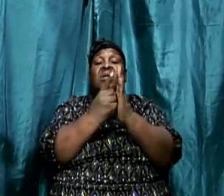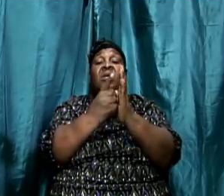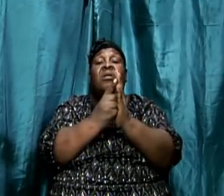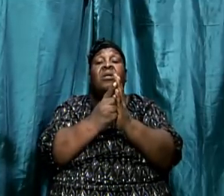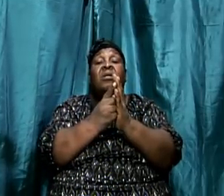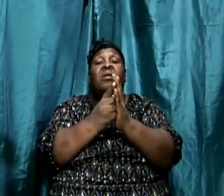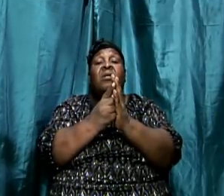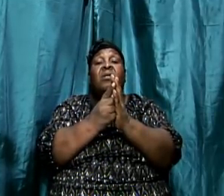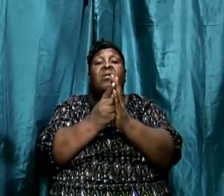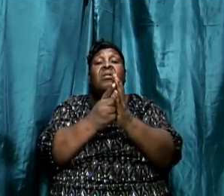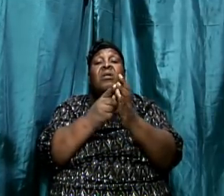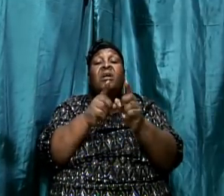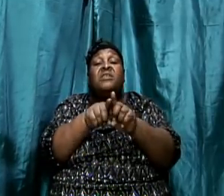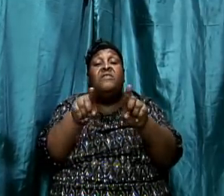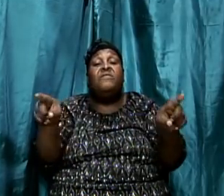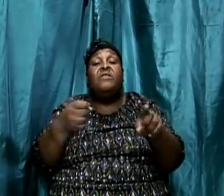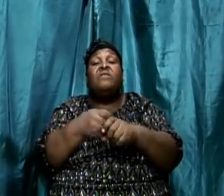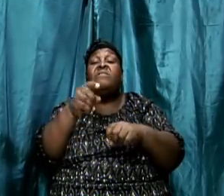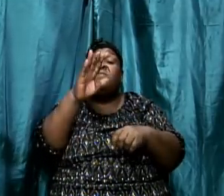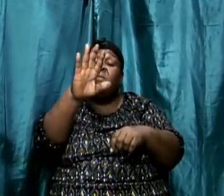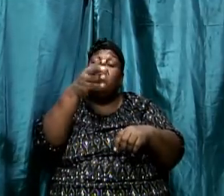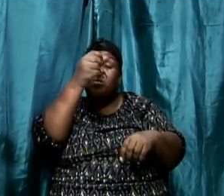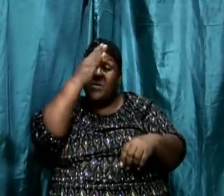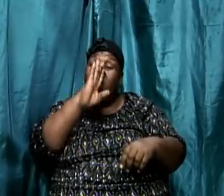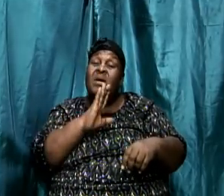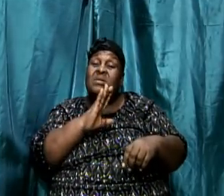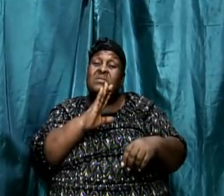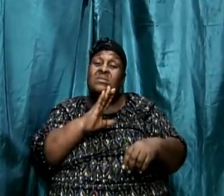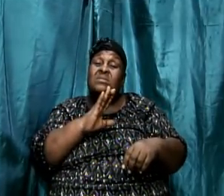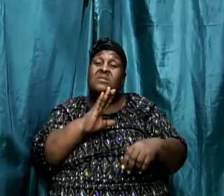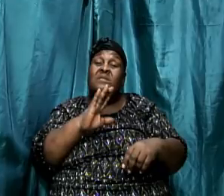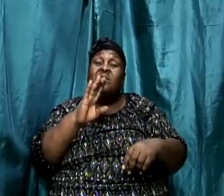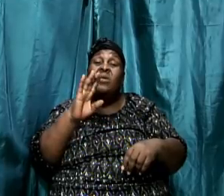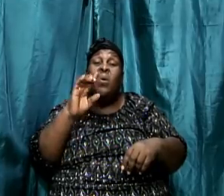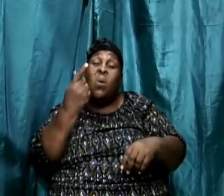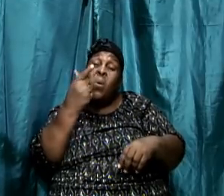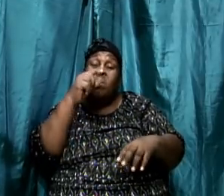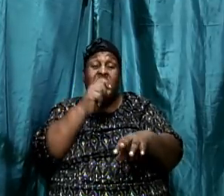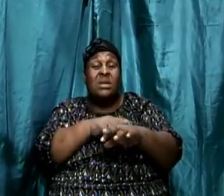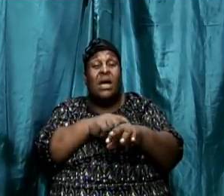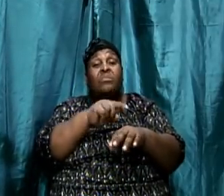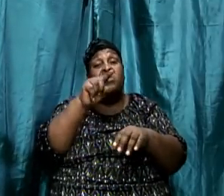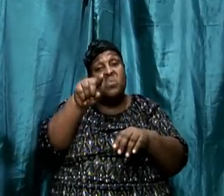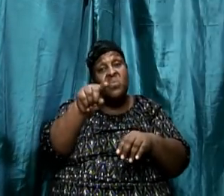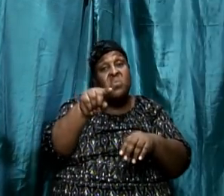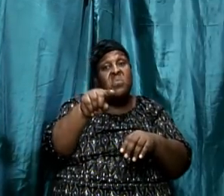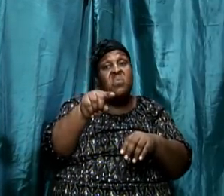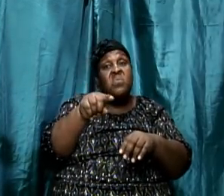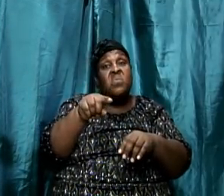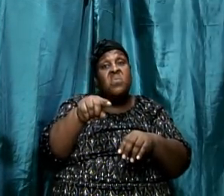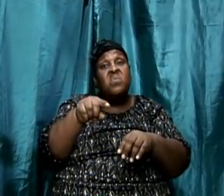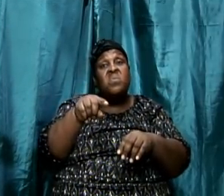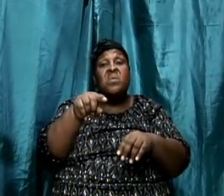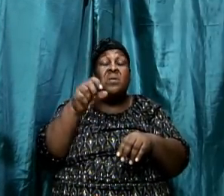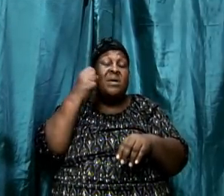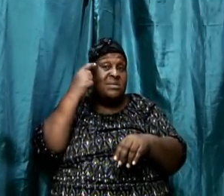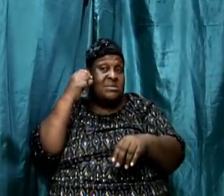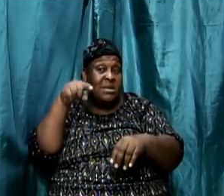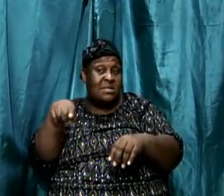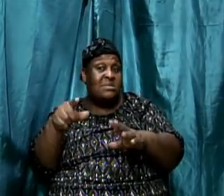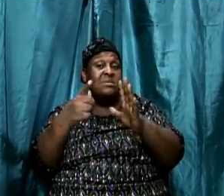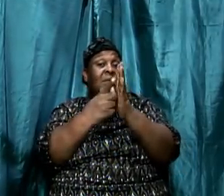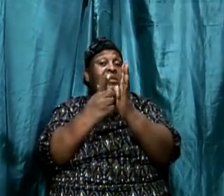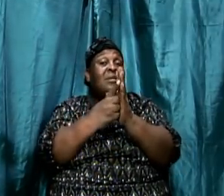that is the only time where you are permitted to say, look, you man, I understand that this is the law, but the